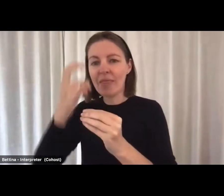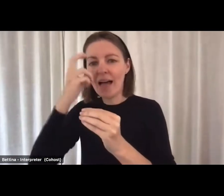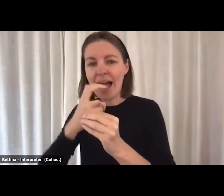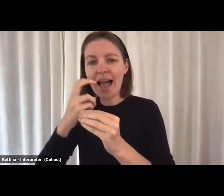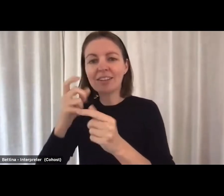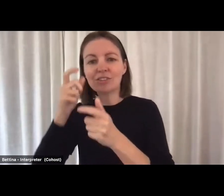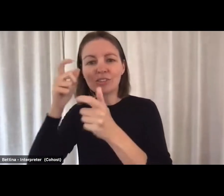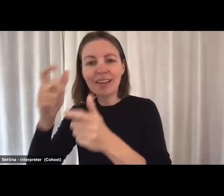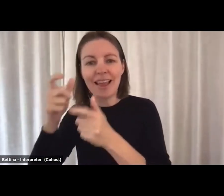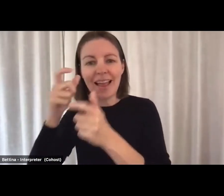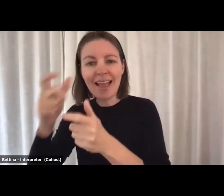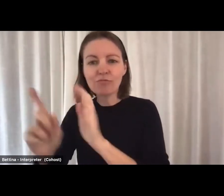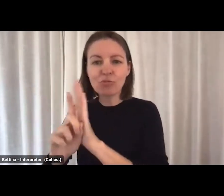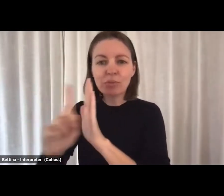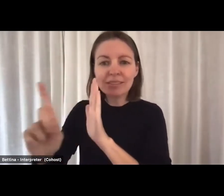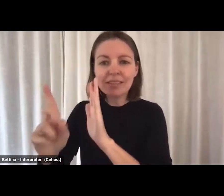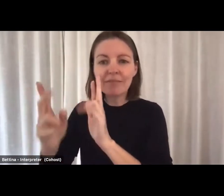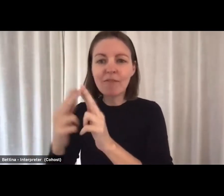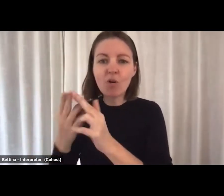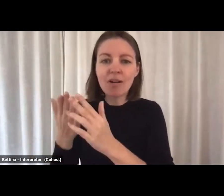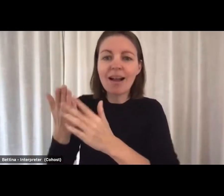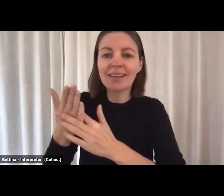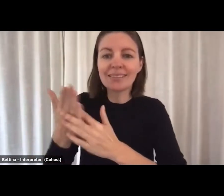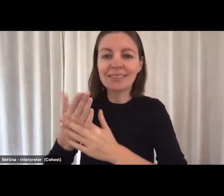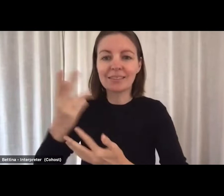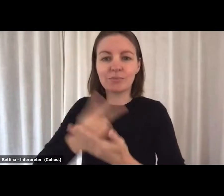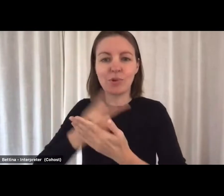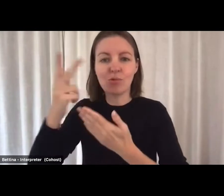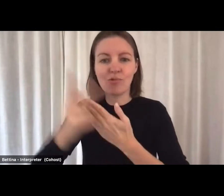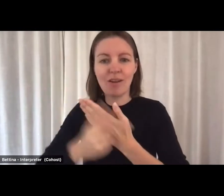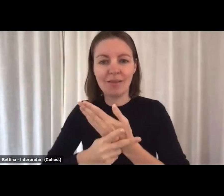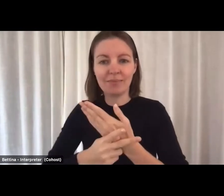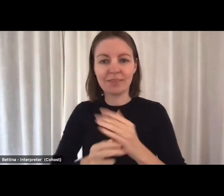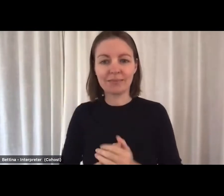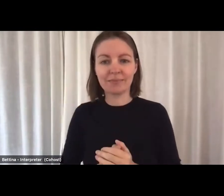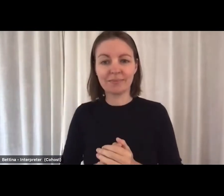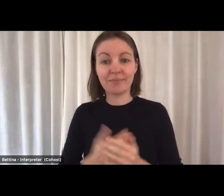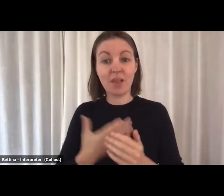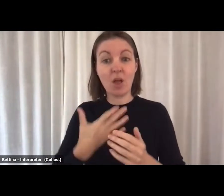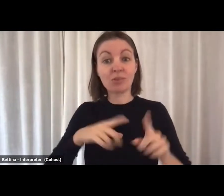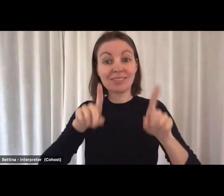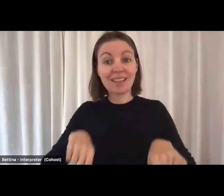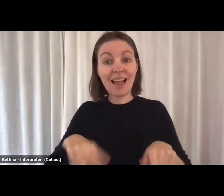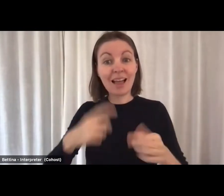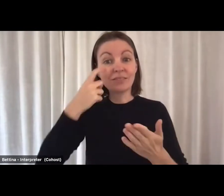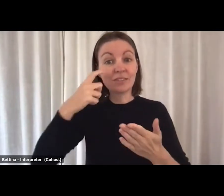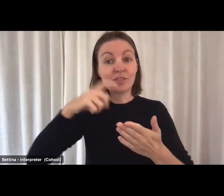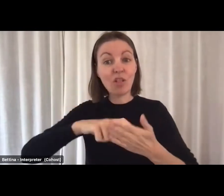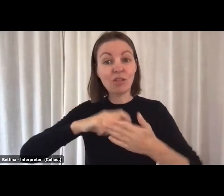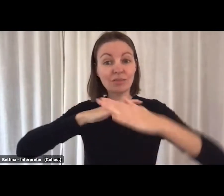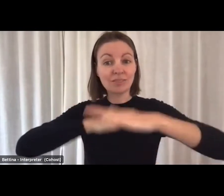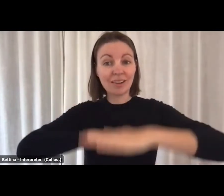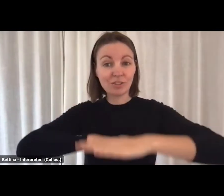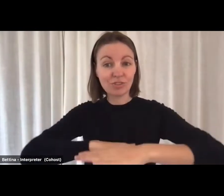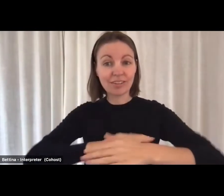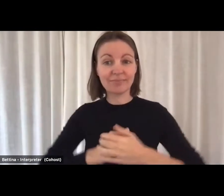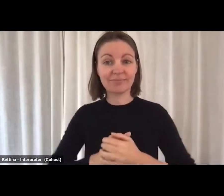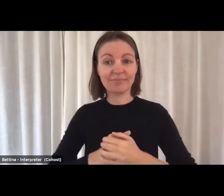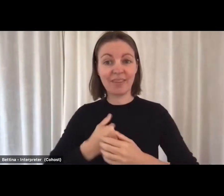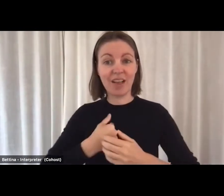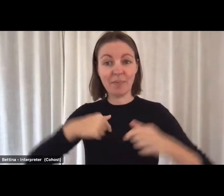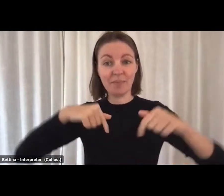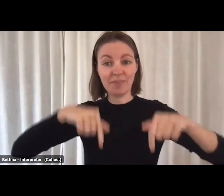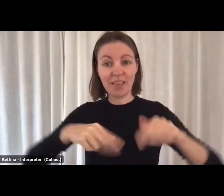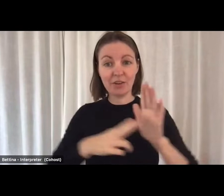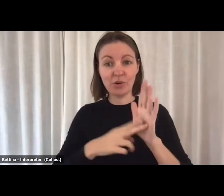assistance to access these programs. I'd like to begin with an Acknowledgement of Country and as I'm coming to you